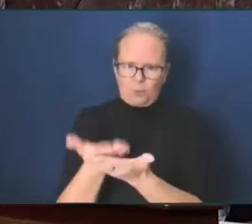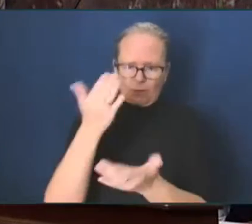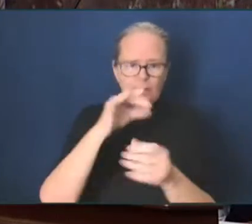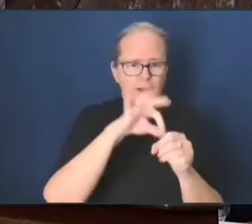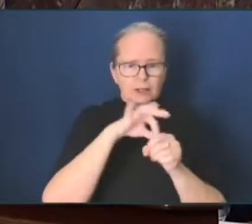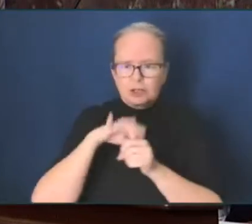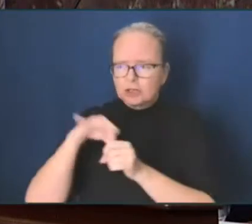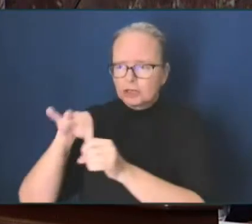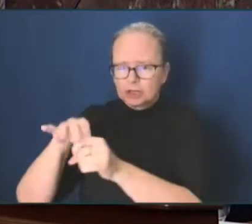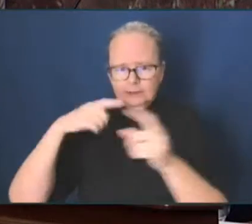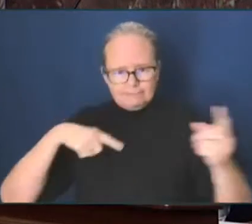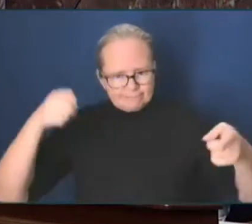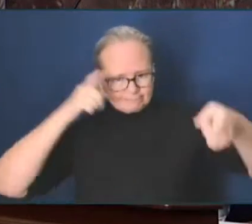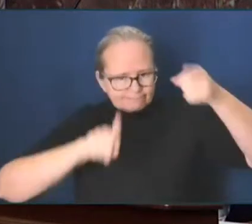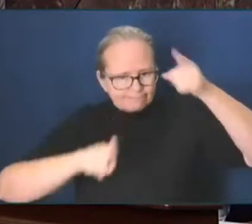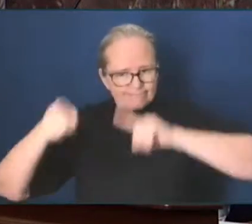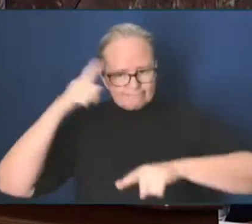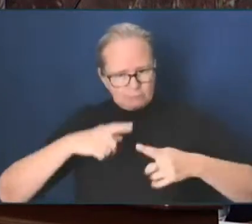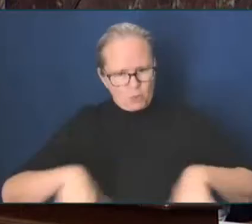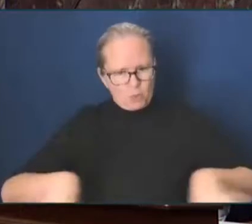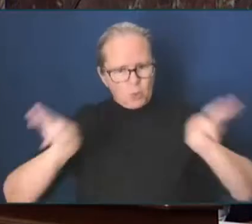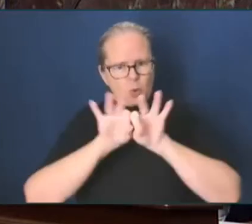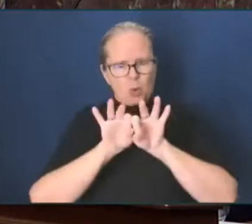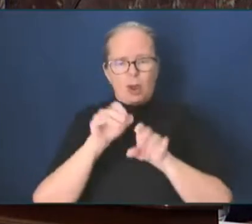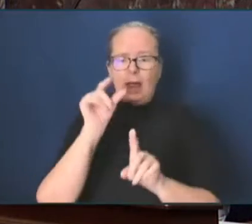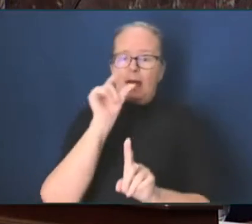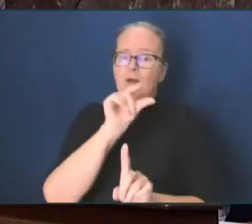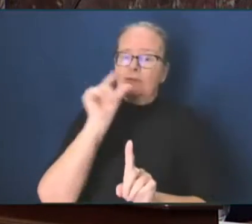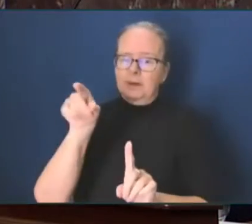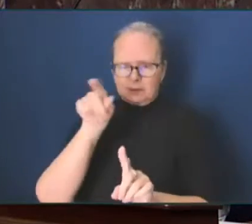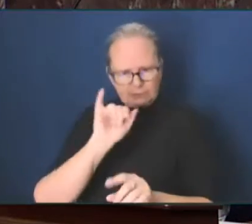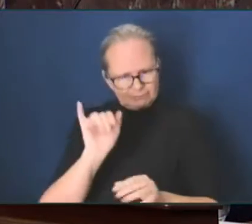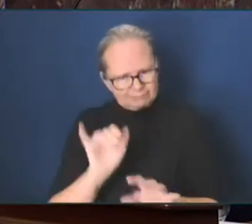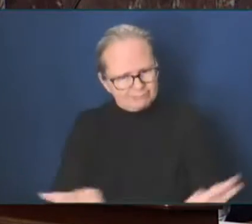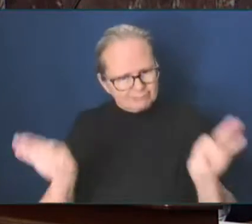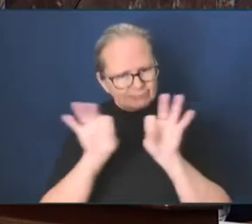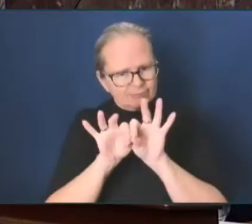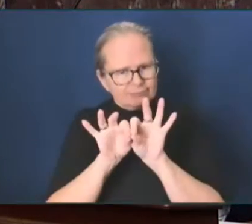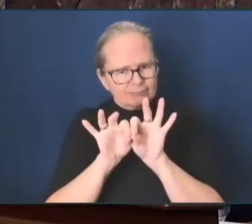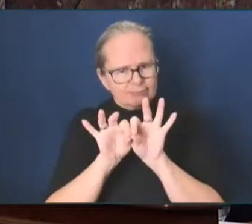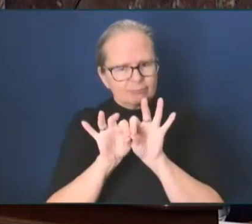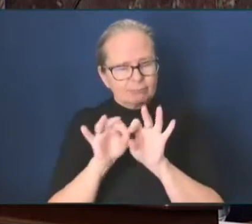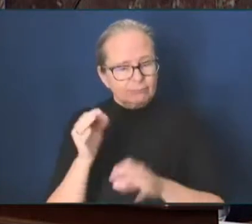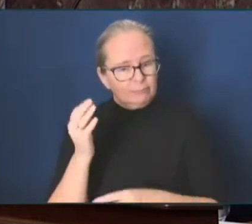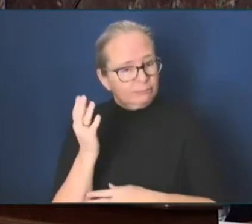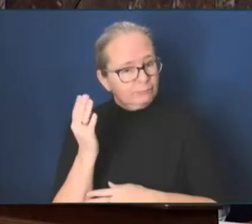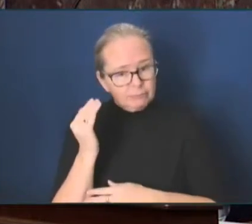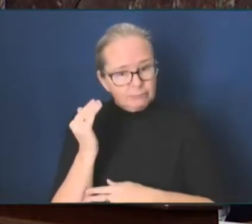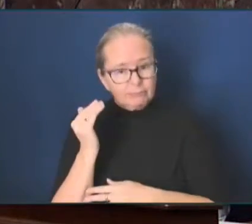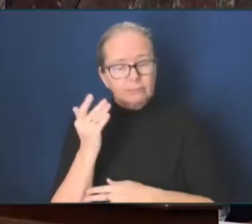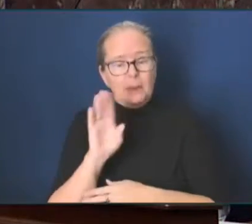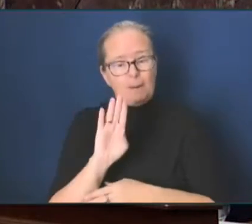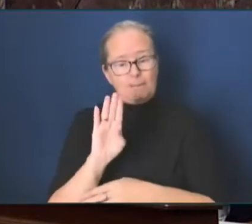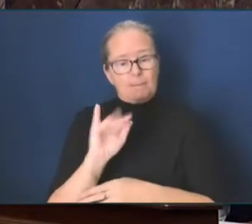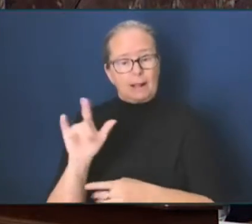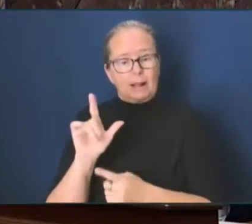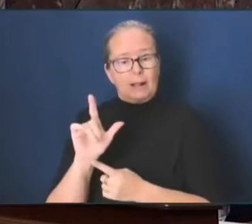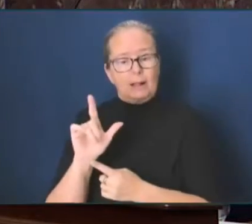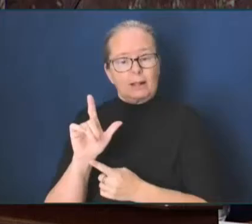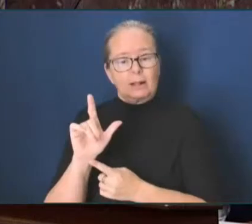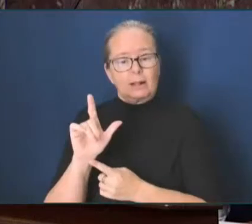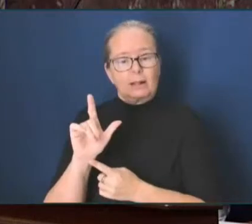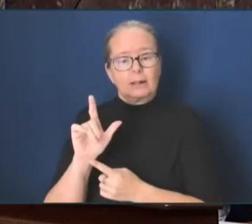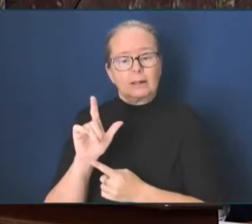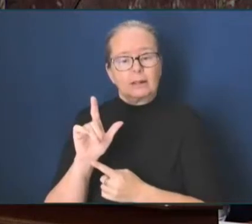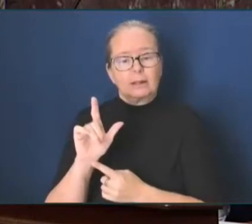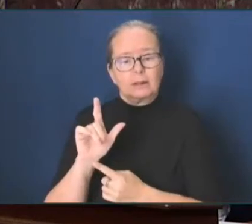had led to the privatisation of services and had seen thousands of jobs contracted out to for-profit multinational corporations.